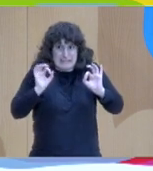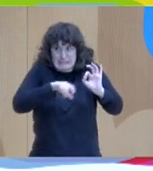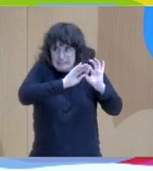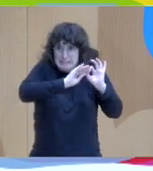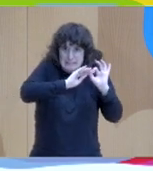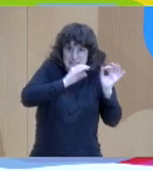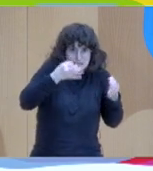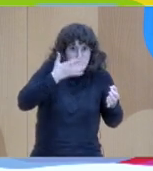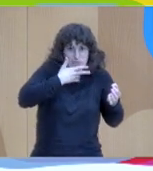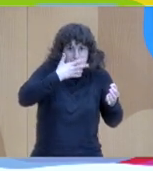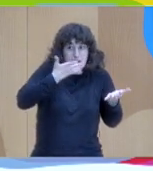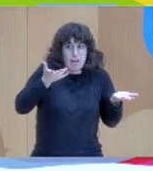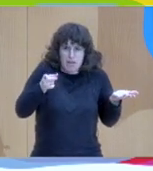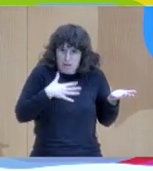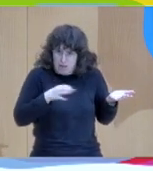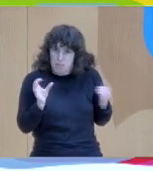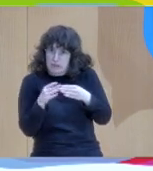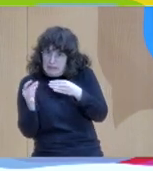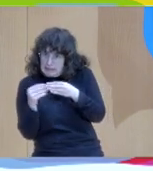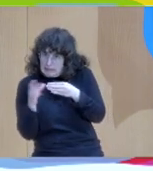This might be someone from the family.